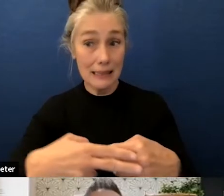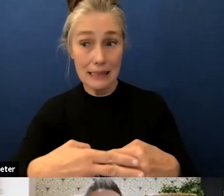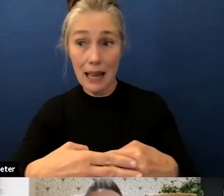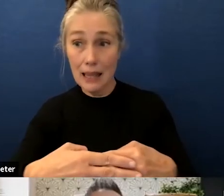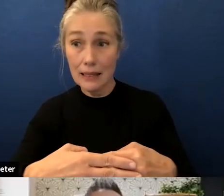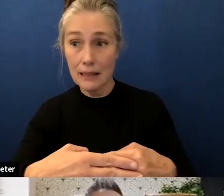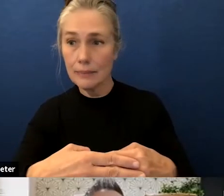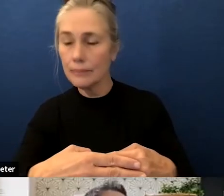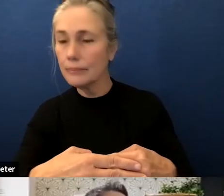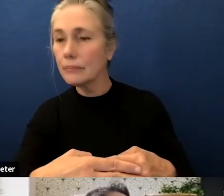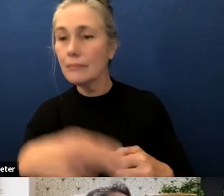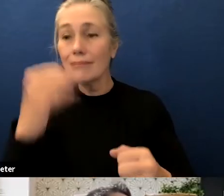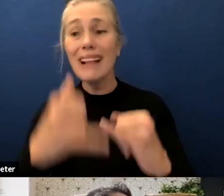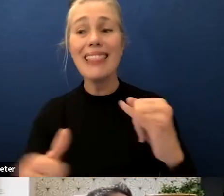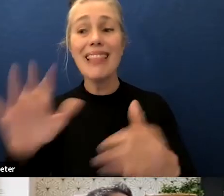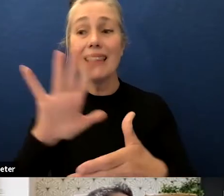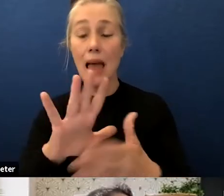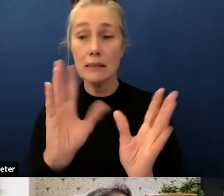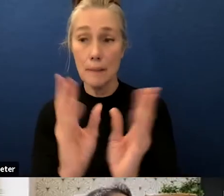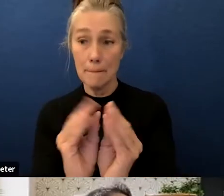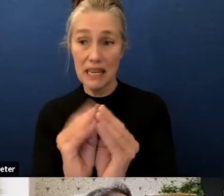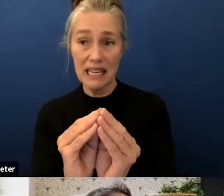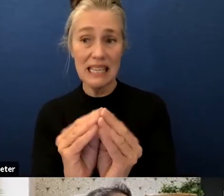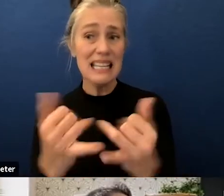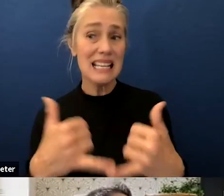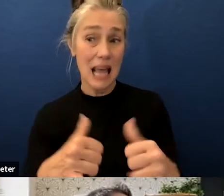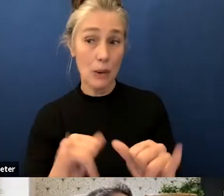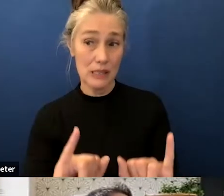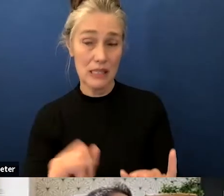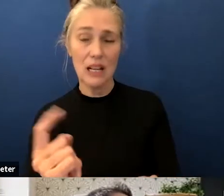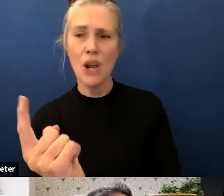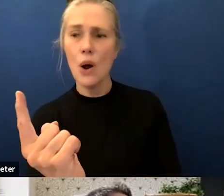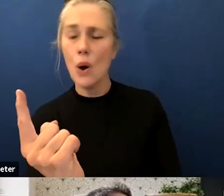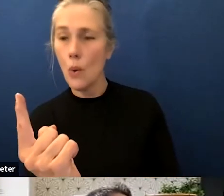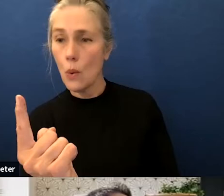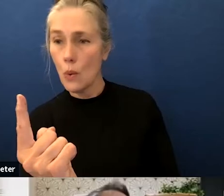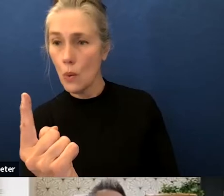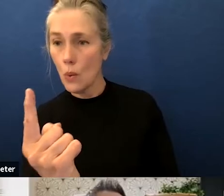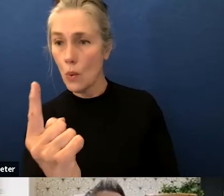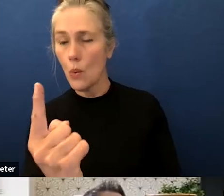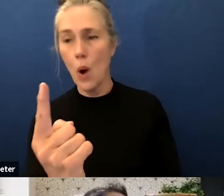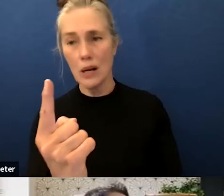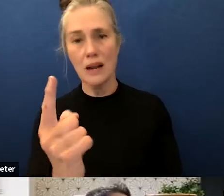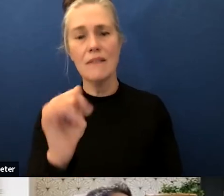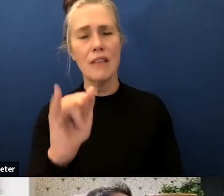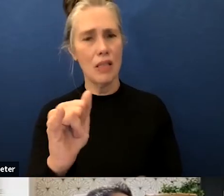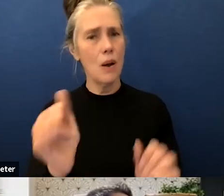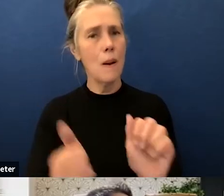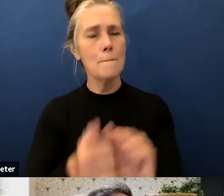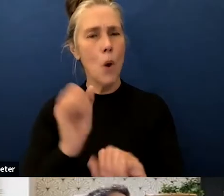last meeting that was still uh one of the i guessed uh cleanest scenarios